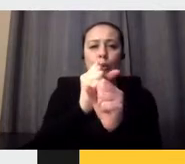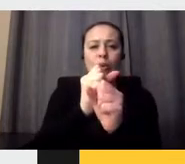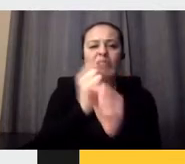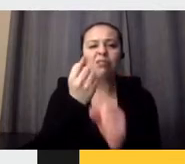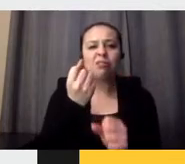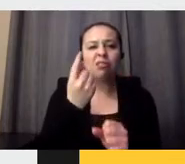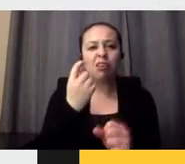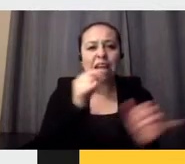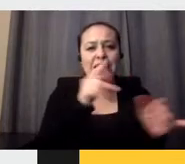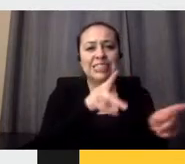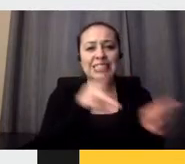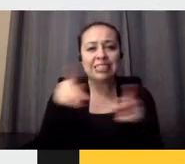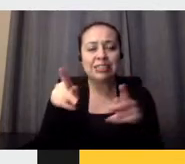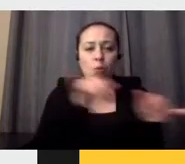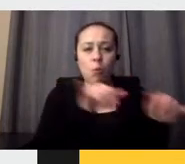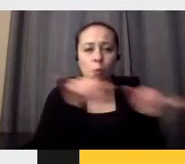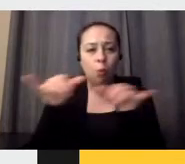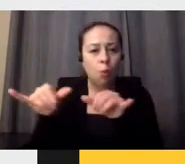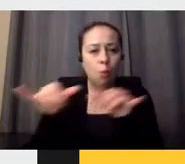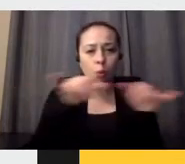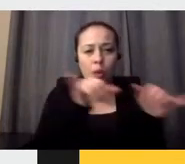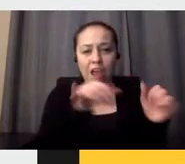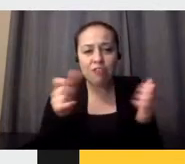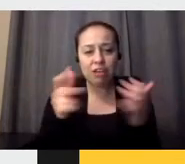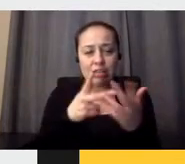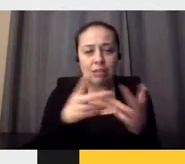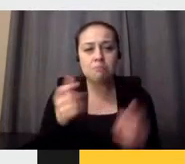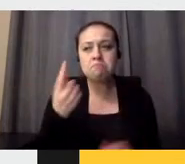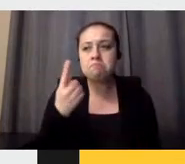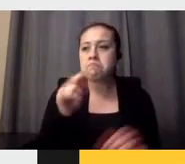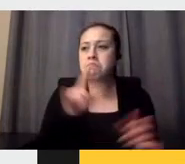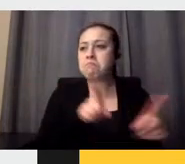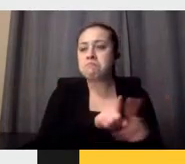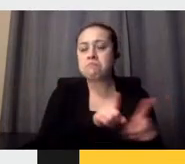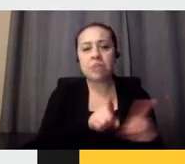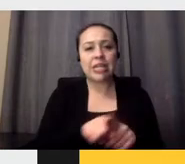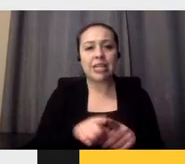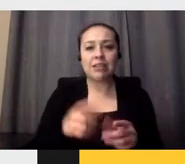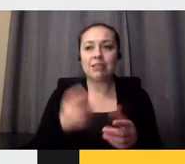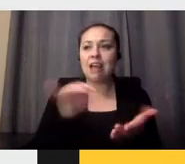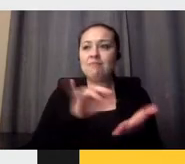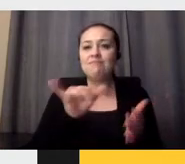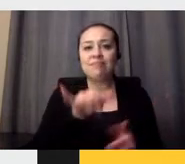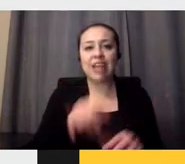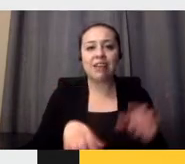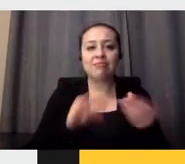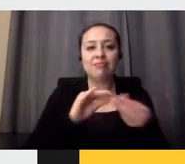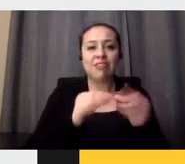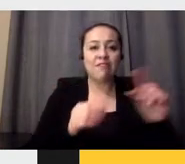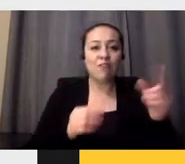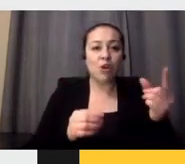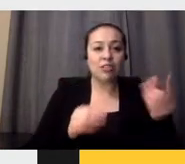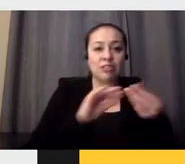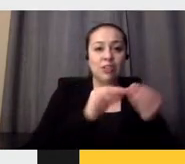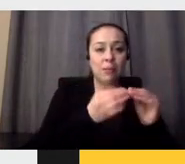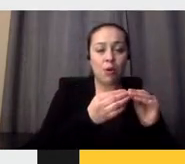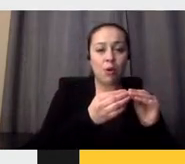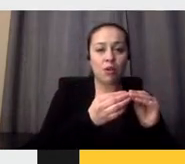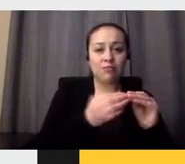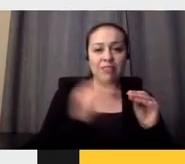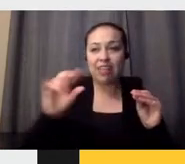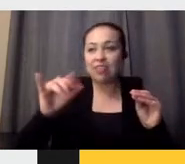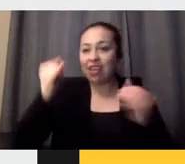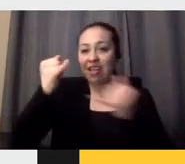you have the same number at the beginning and at the end, and one number goes up, and one